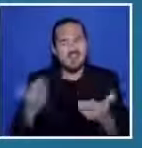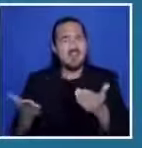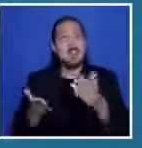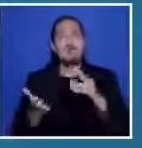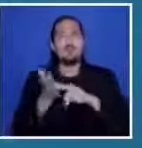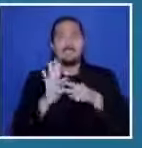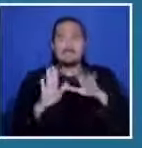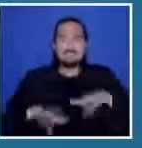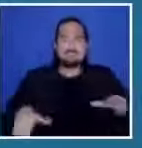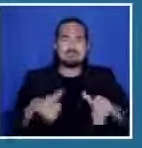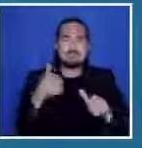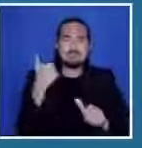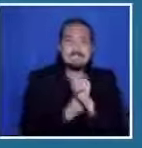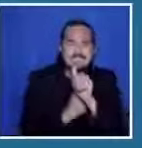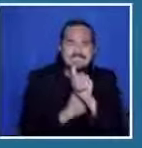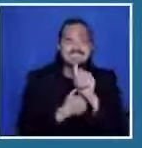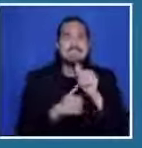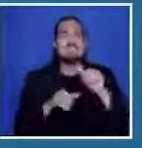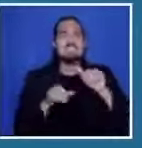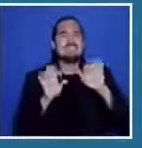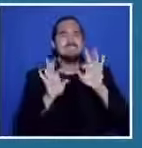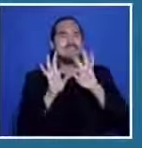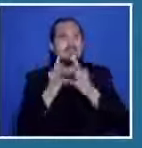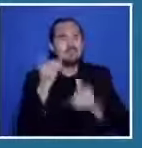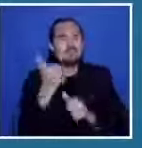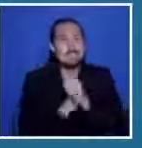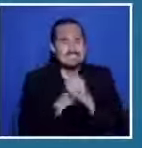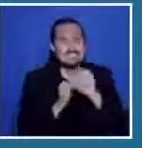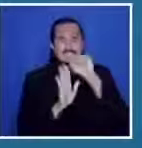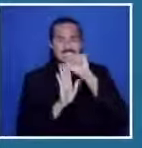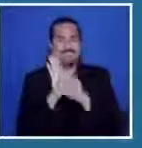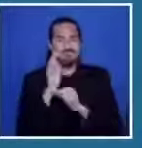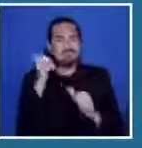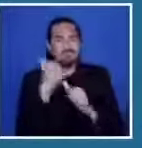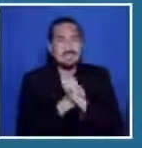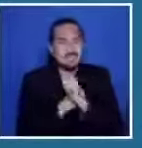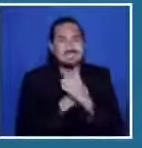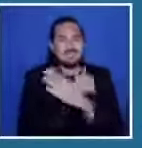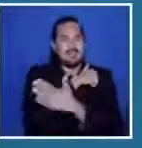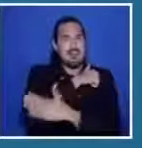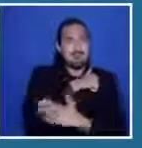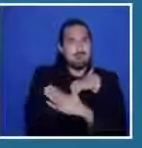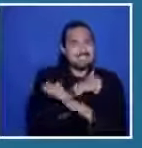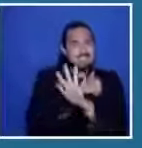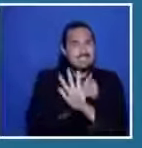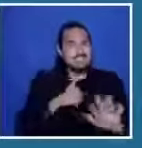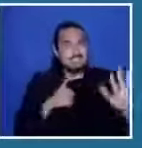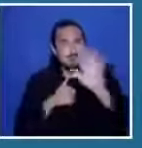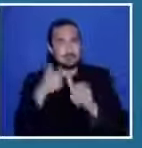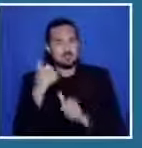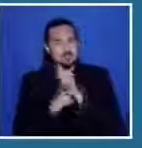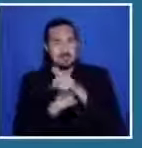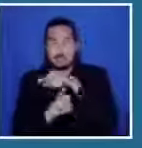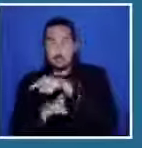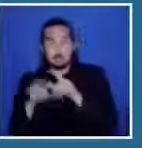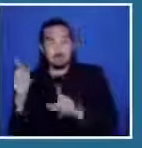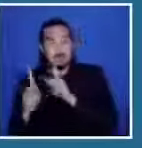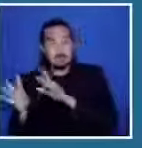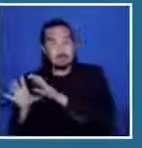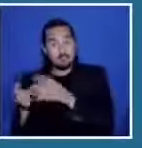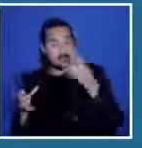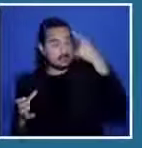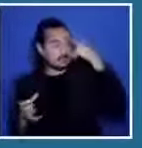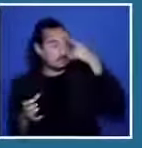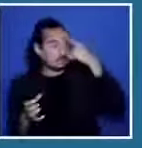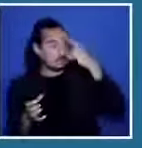For these republican governors It isn't about public health About the health of the people it's about politics Look